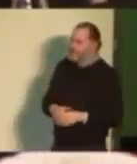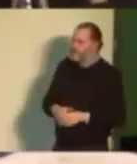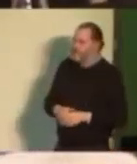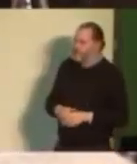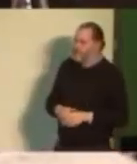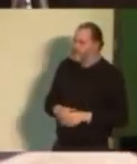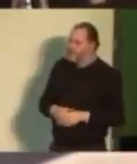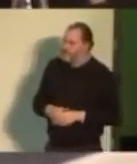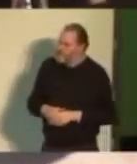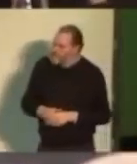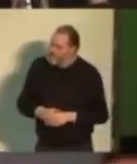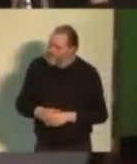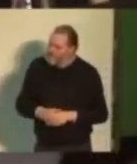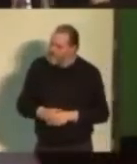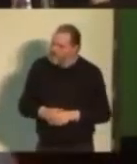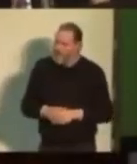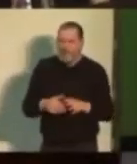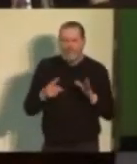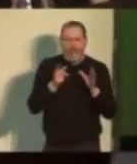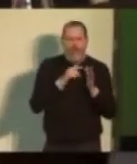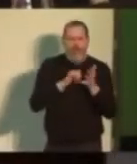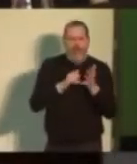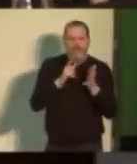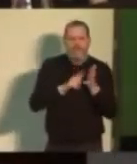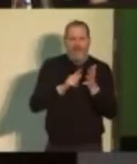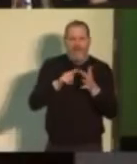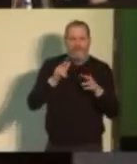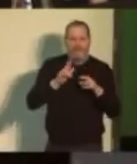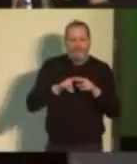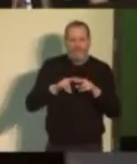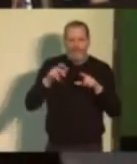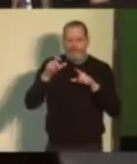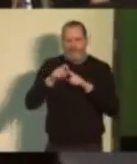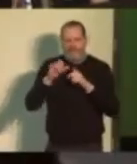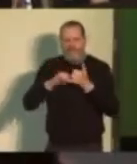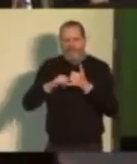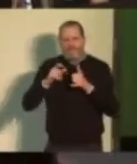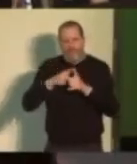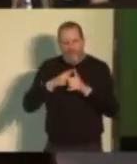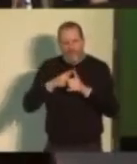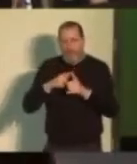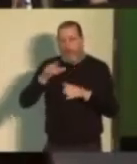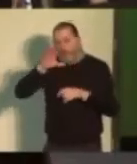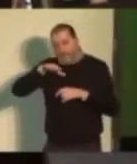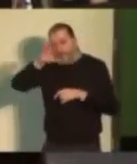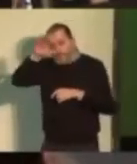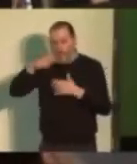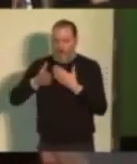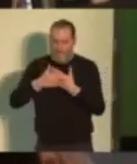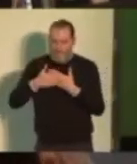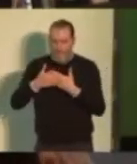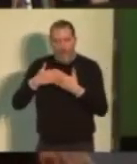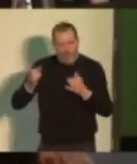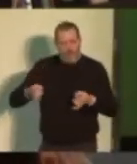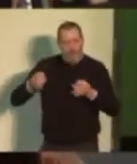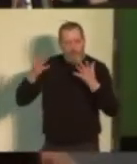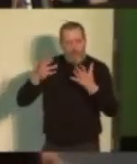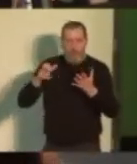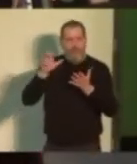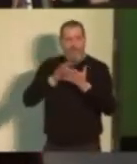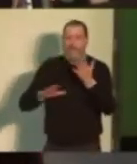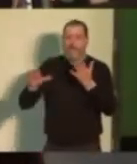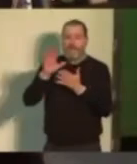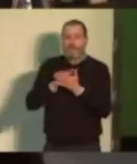afternoon from Aslef, from the TSSA this morning, about future strike action in the National Rail Network.